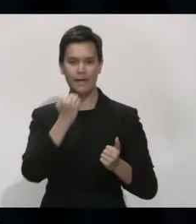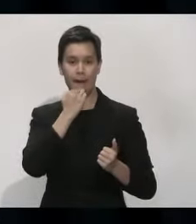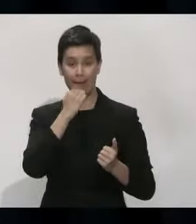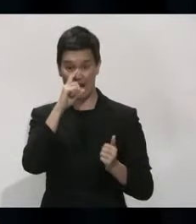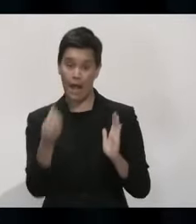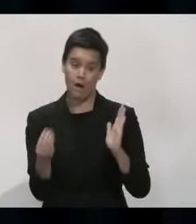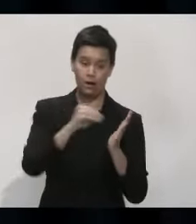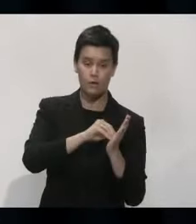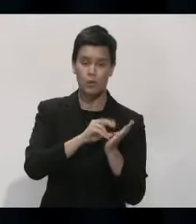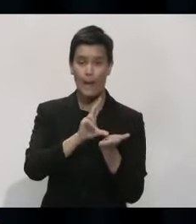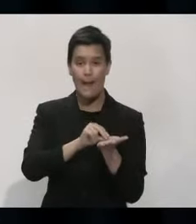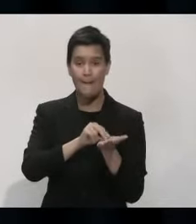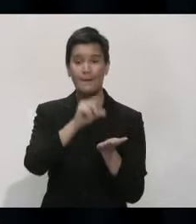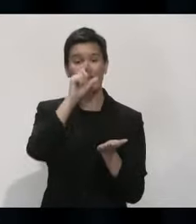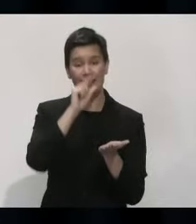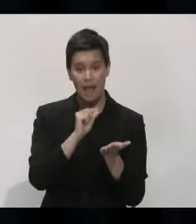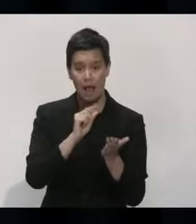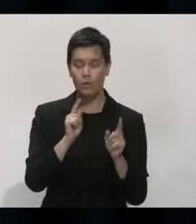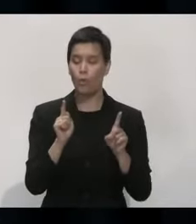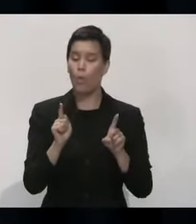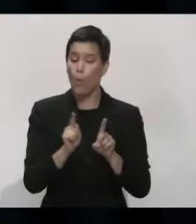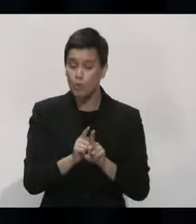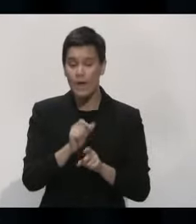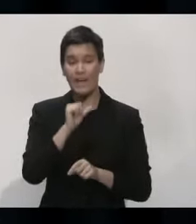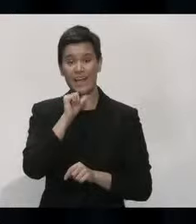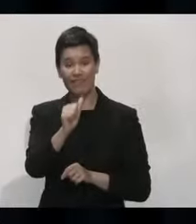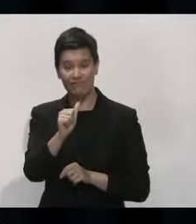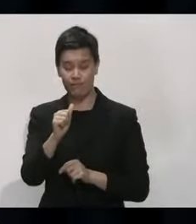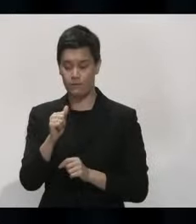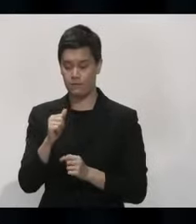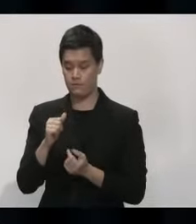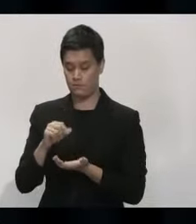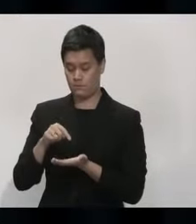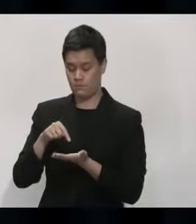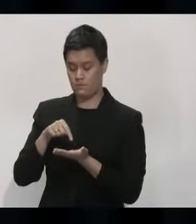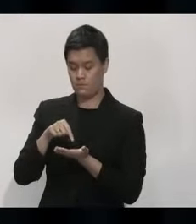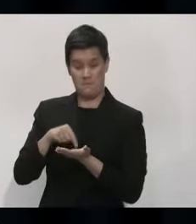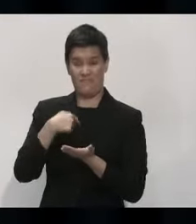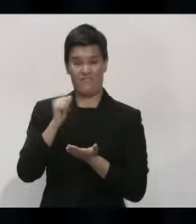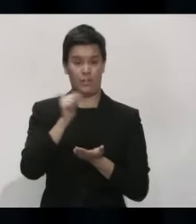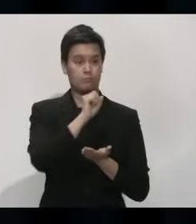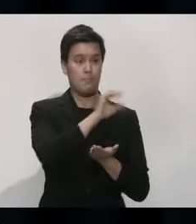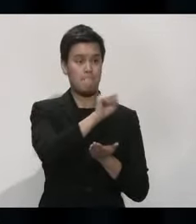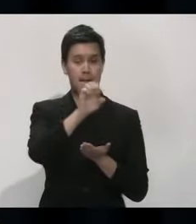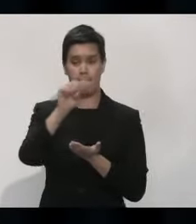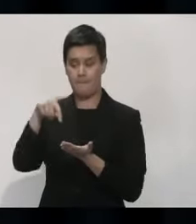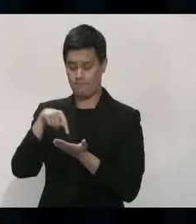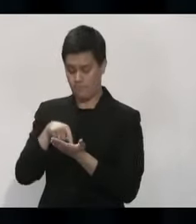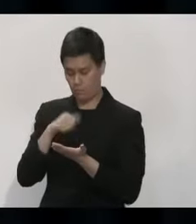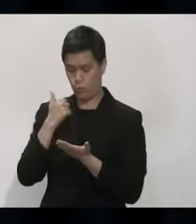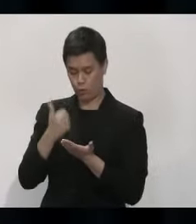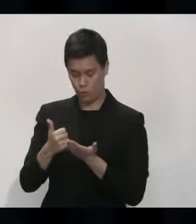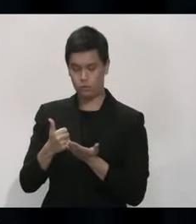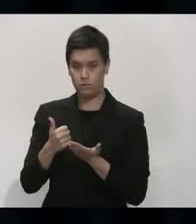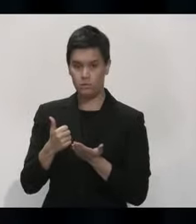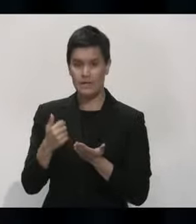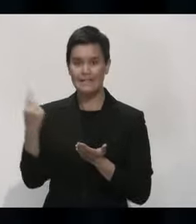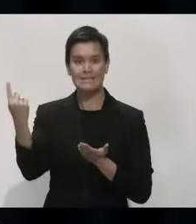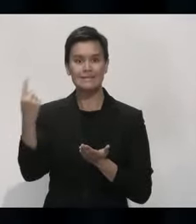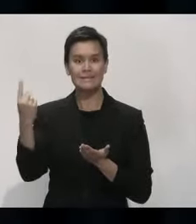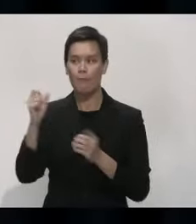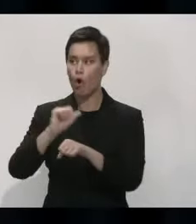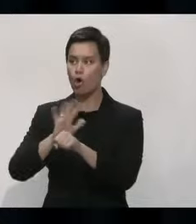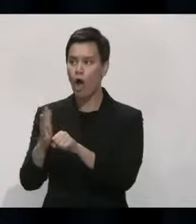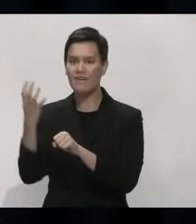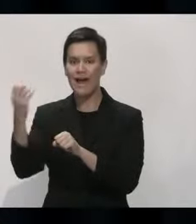also be able to customise contact alerts. So if somebody needs to be alerted to the fact that they may have come into contact with a COVID-19 case, then we can